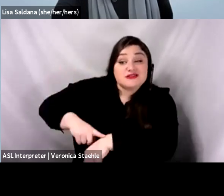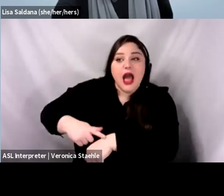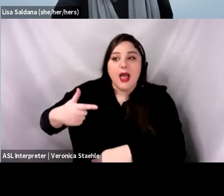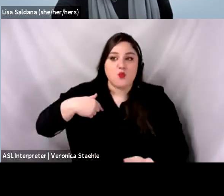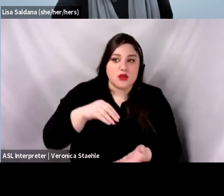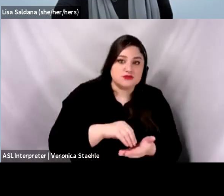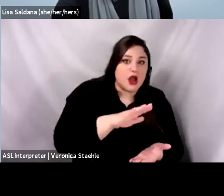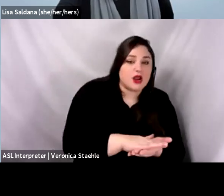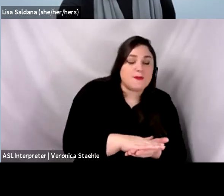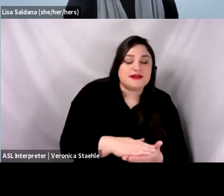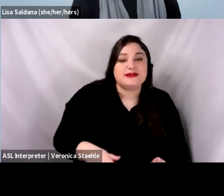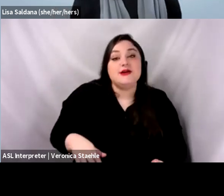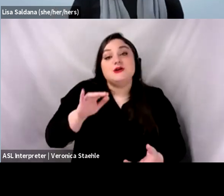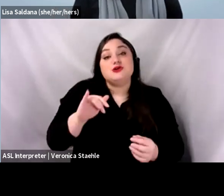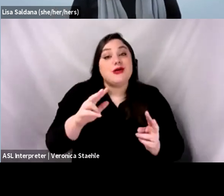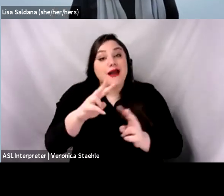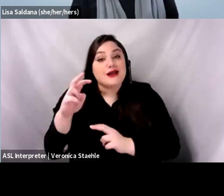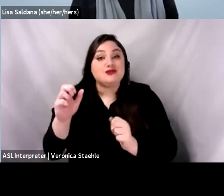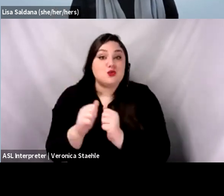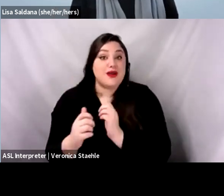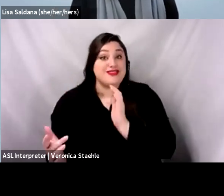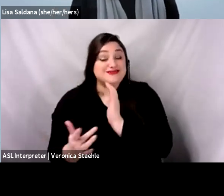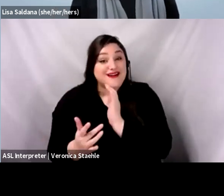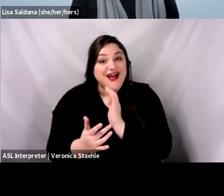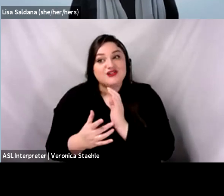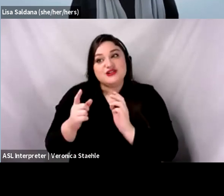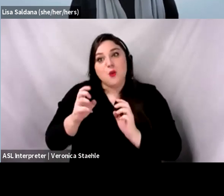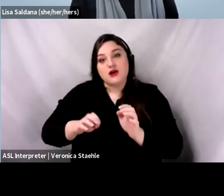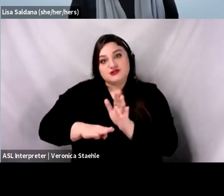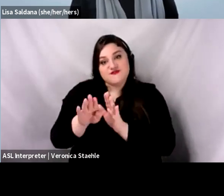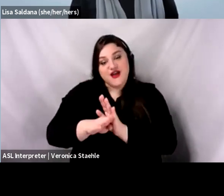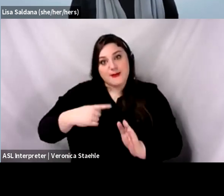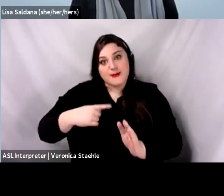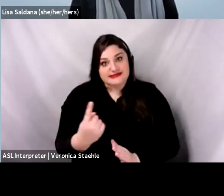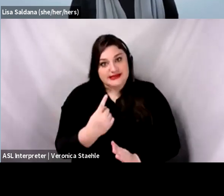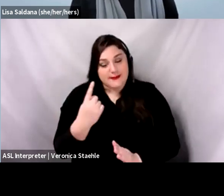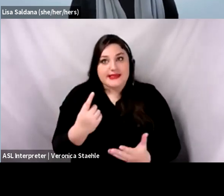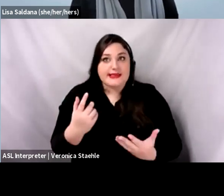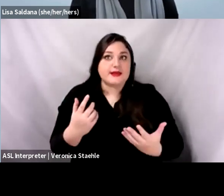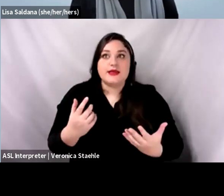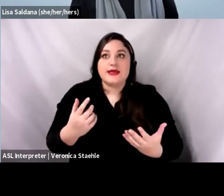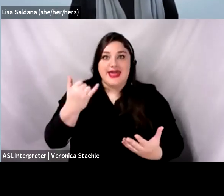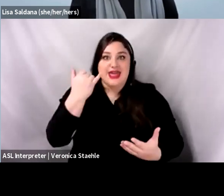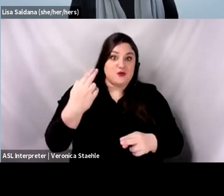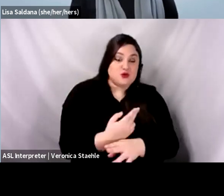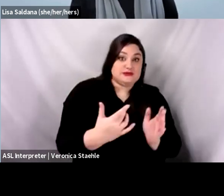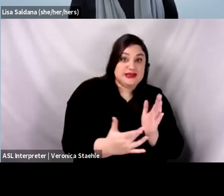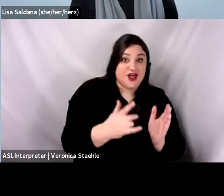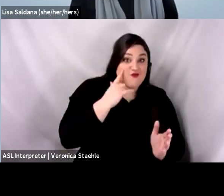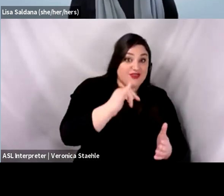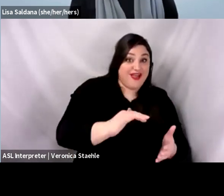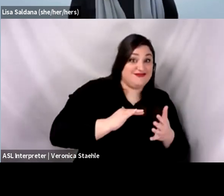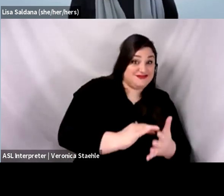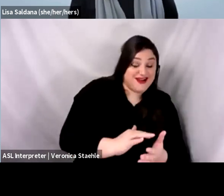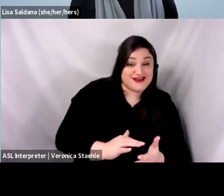the technology and developing something, um, you know, for the study, you know, my inclination